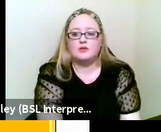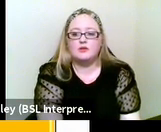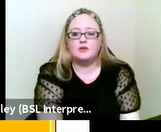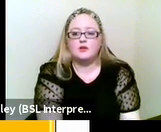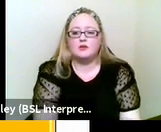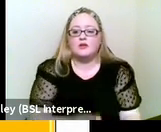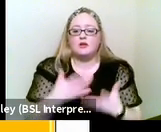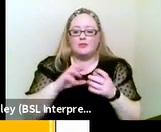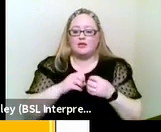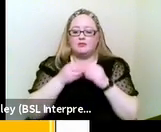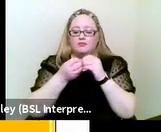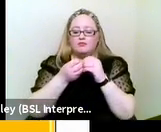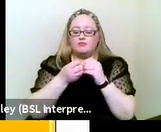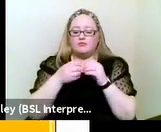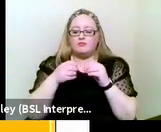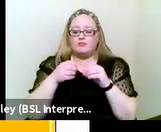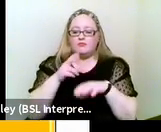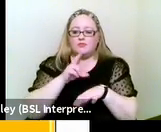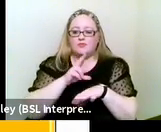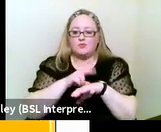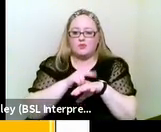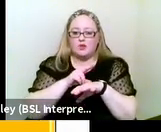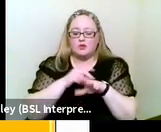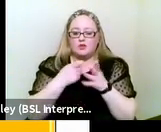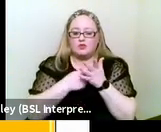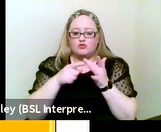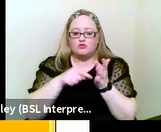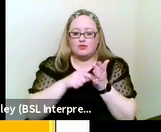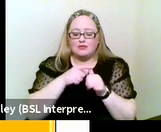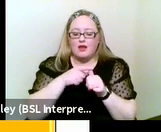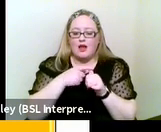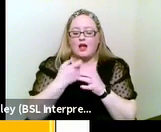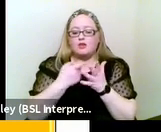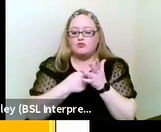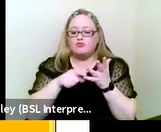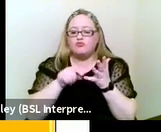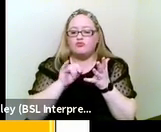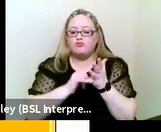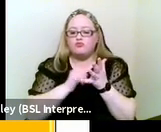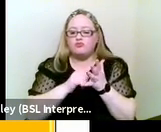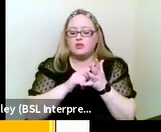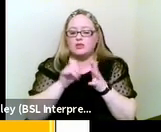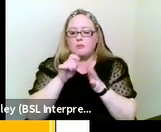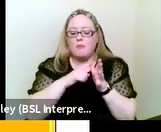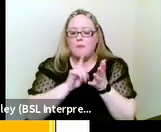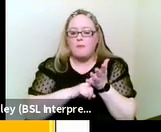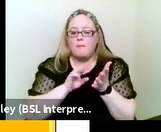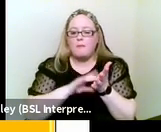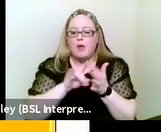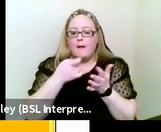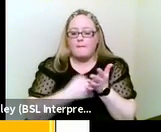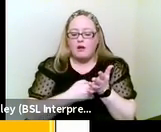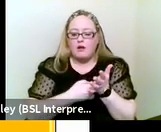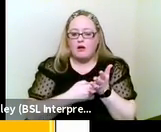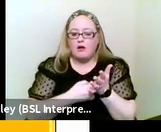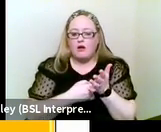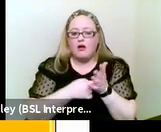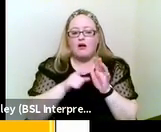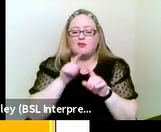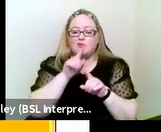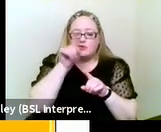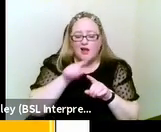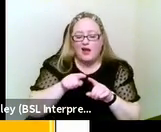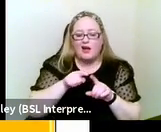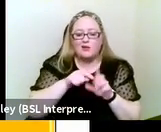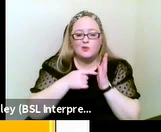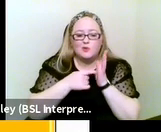and Russ Palmer. Signs are drawn on the back of the person to indicate laughter, anger,